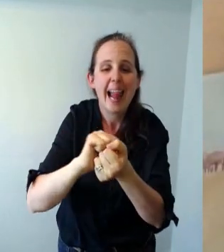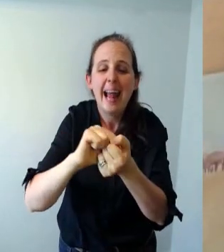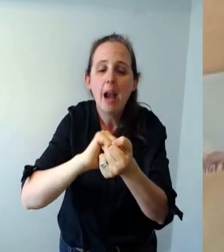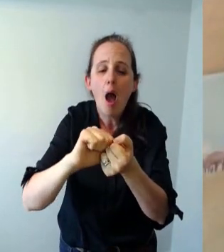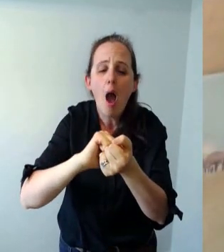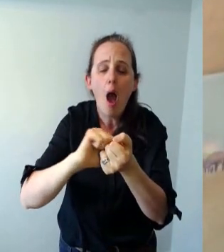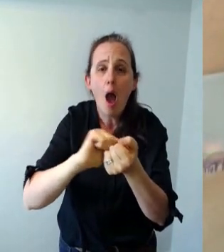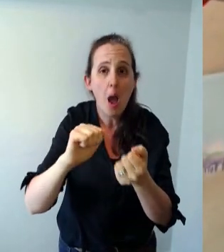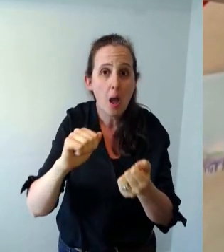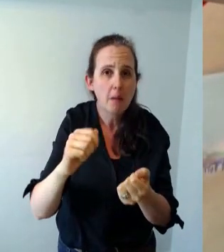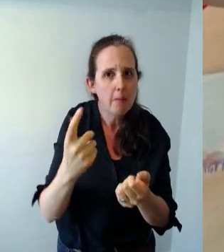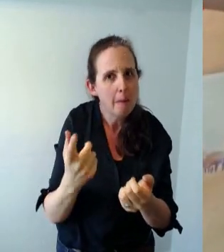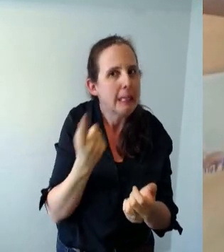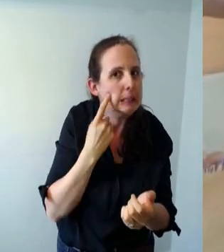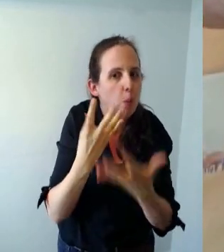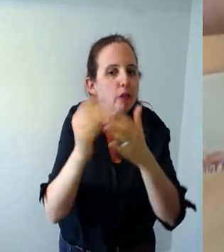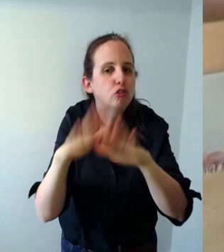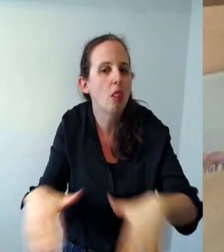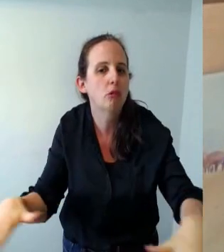bit easy if you've little people